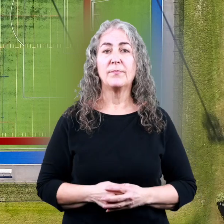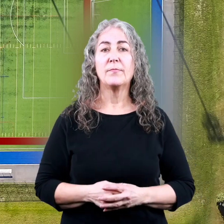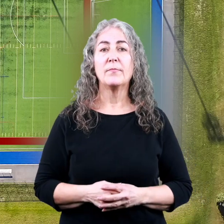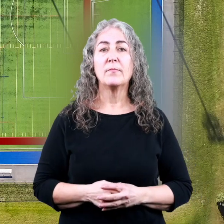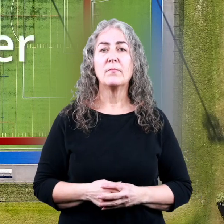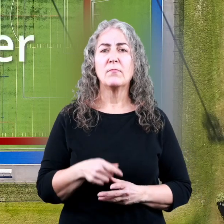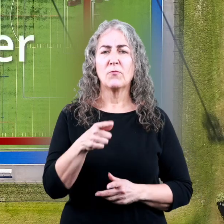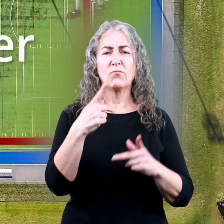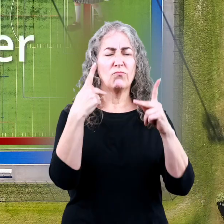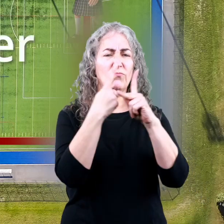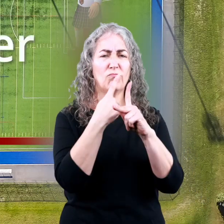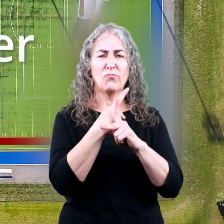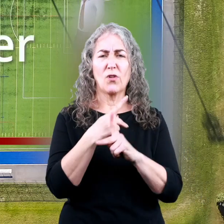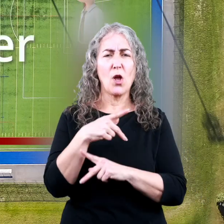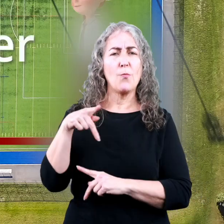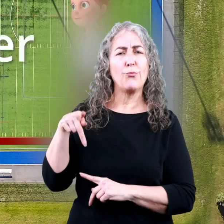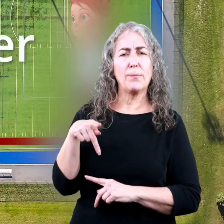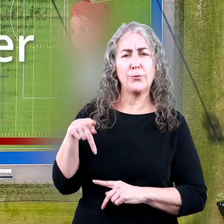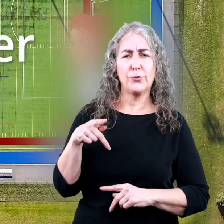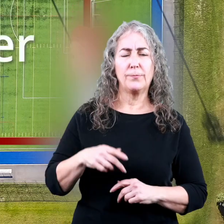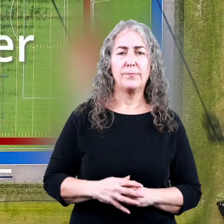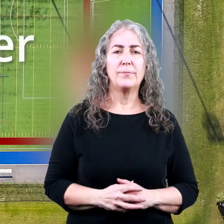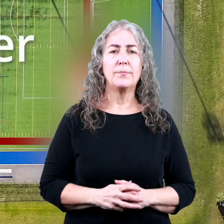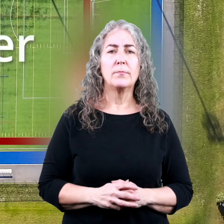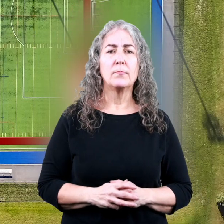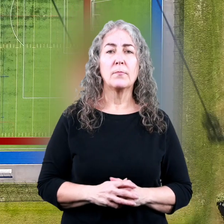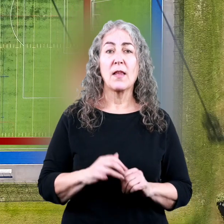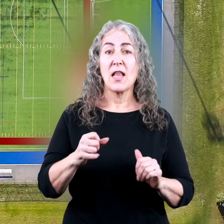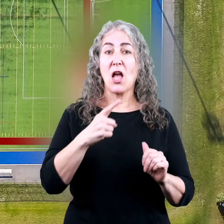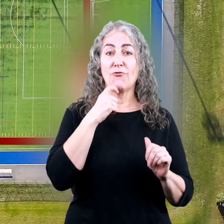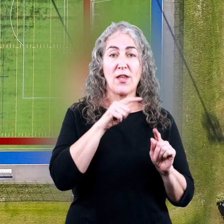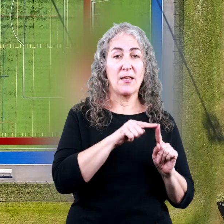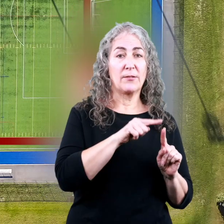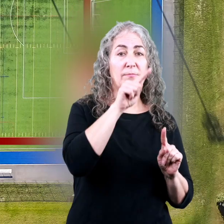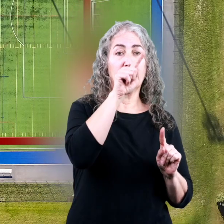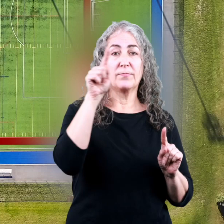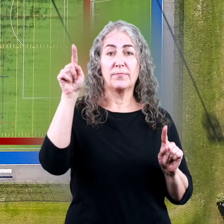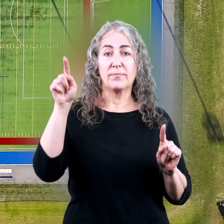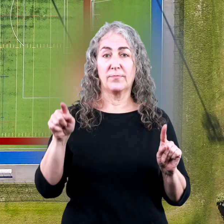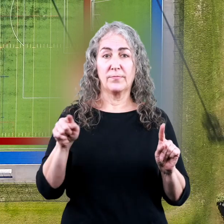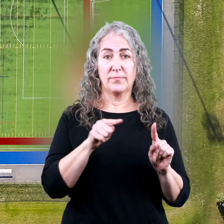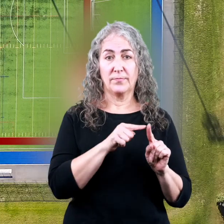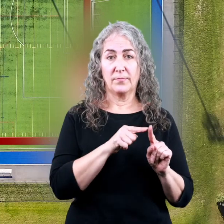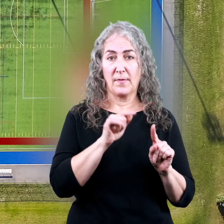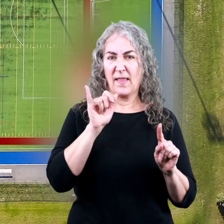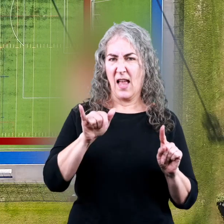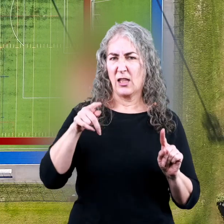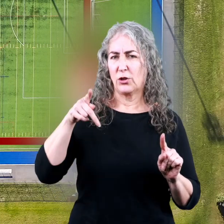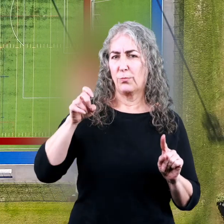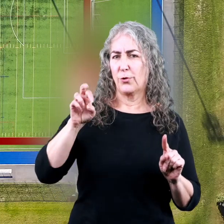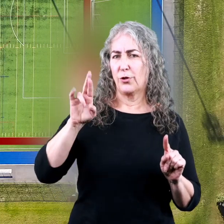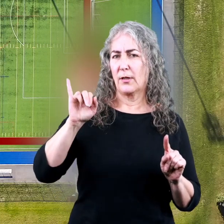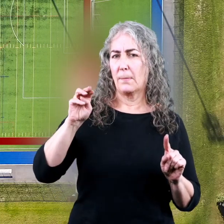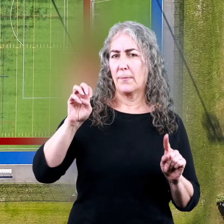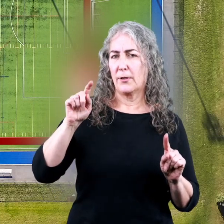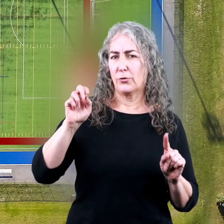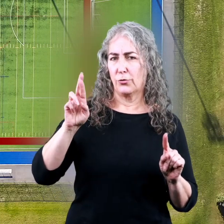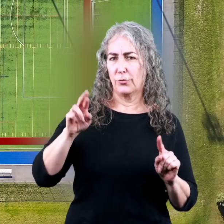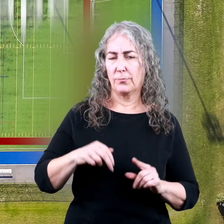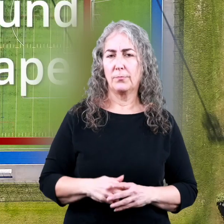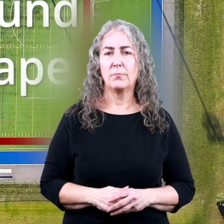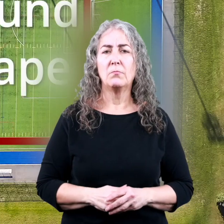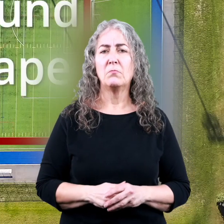side you walk, you'd be figuring out the perimeter. See that red line going around the field? That's its perimeter.